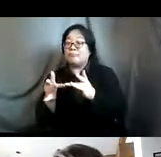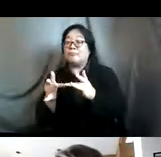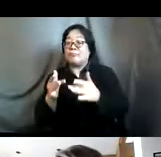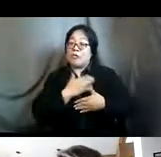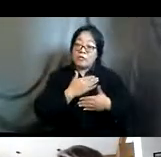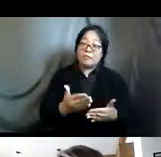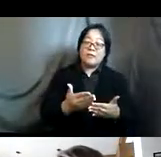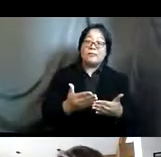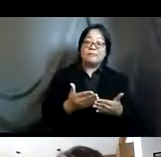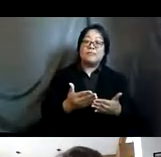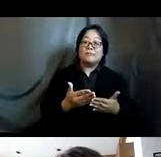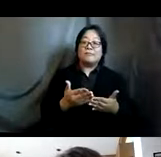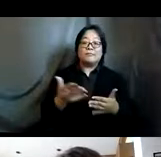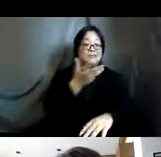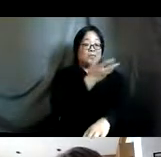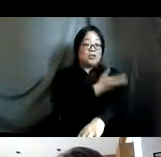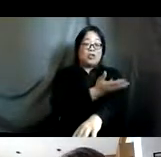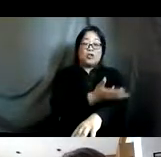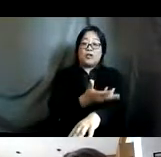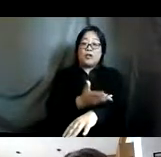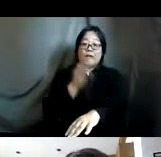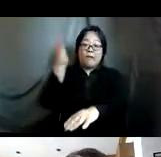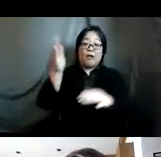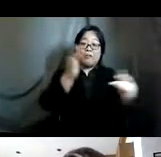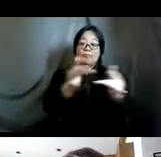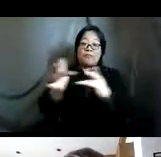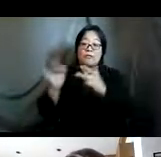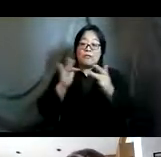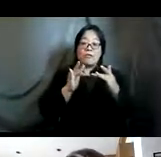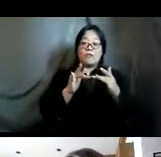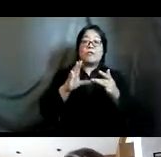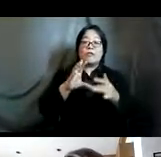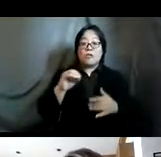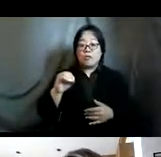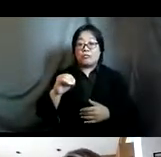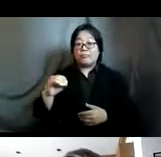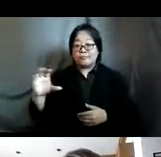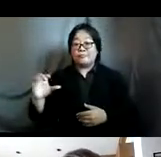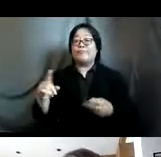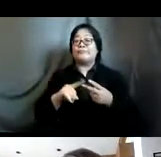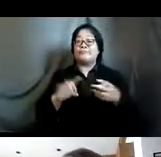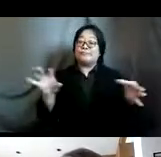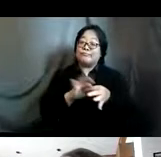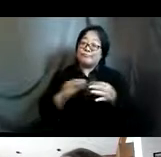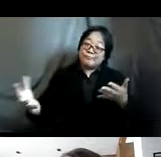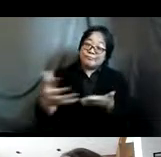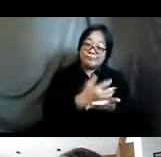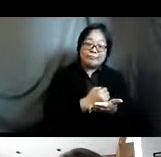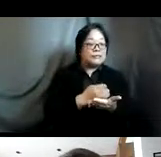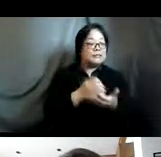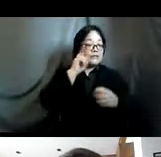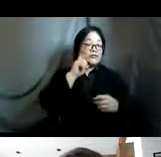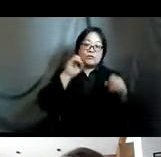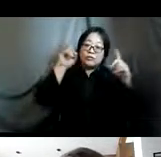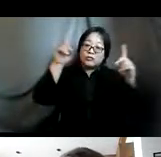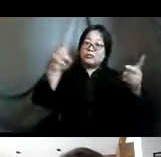to generally to the generation equality forum and action coalitions galvanize greater support for comprehensive sexual dedication advocate